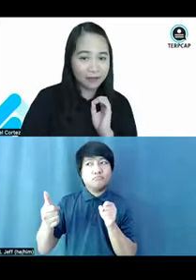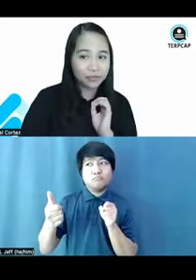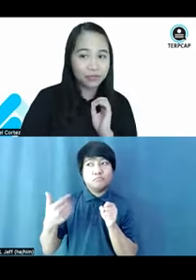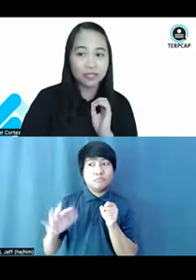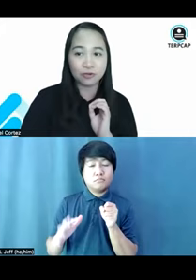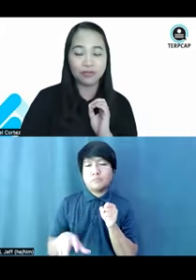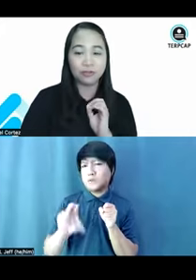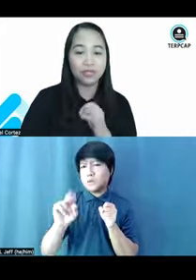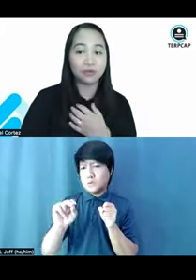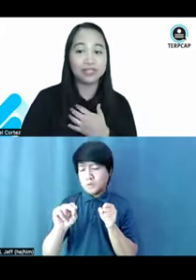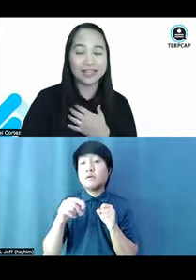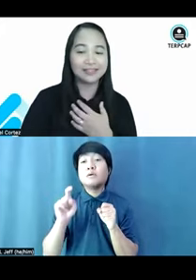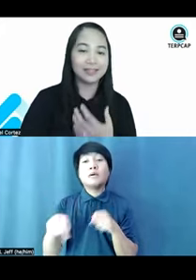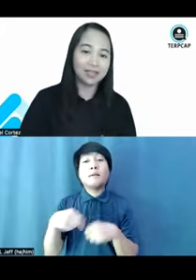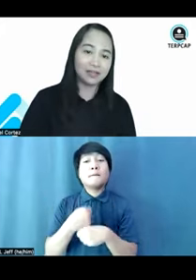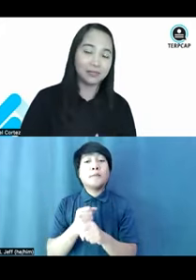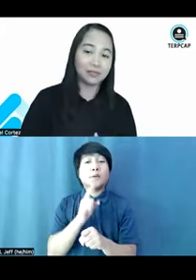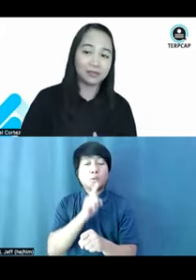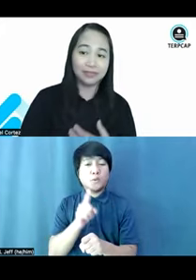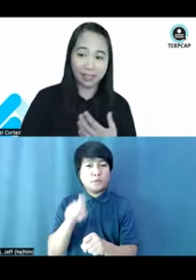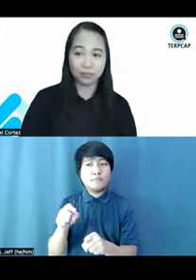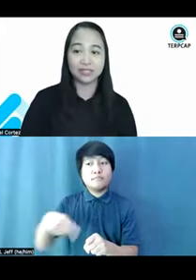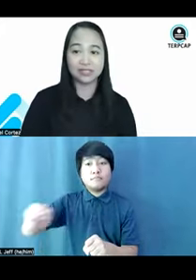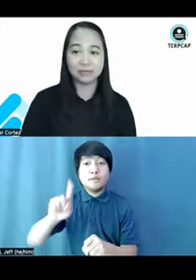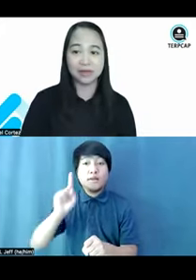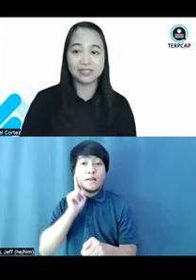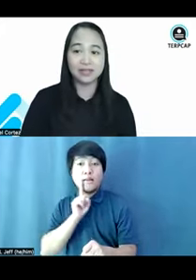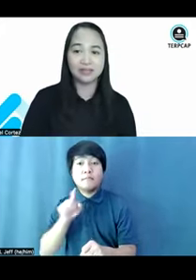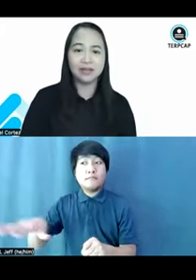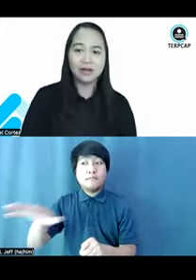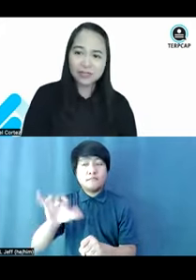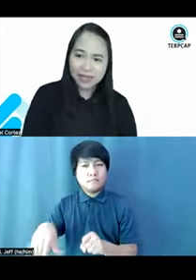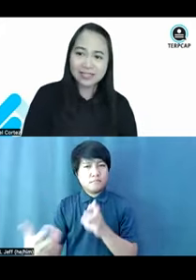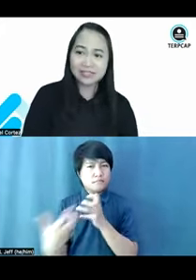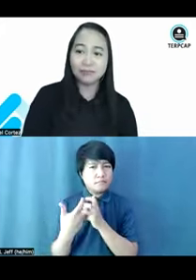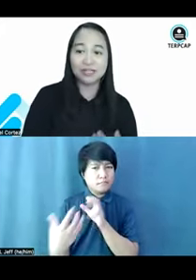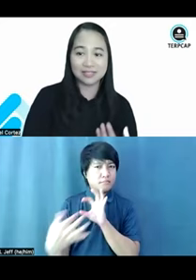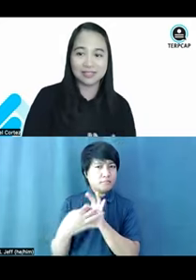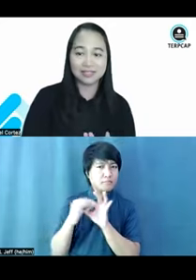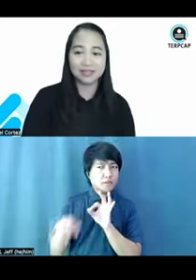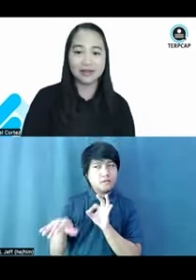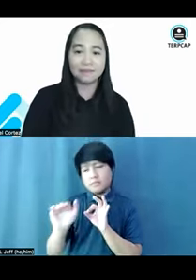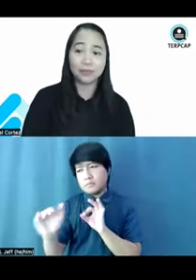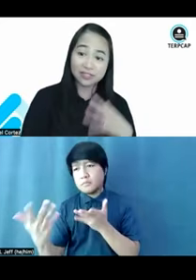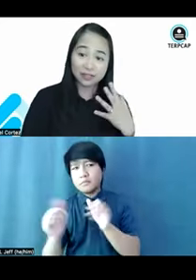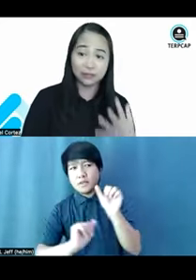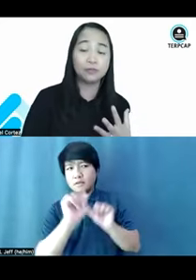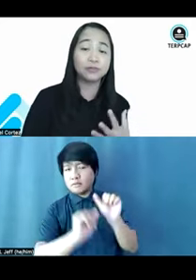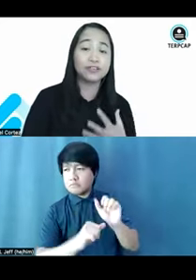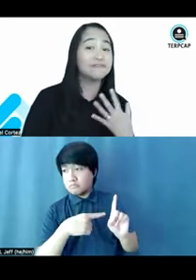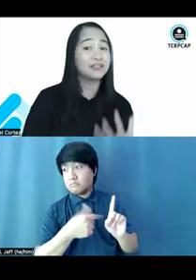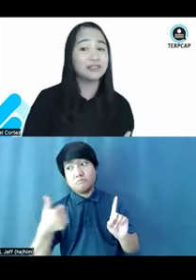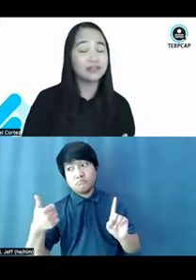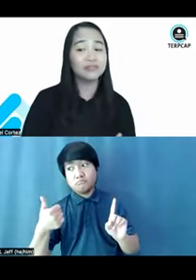We have to make sure that we connect again with the deaf participants and also ask them to assess, was the